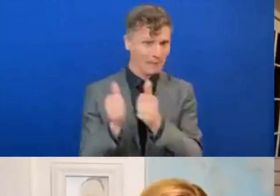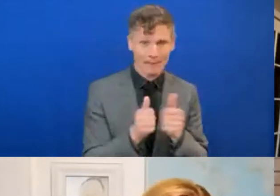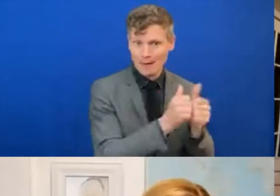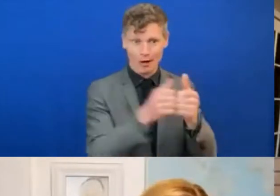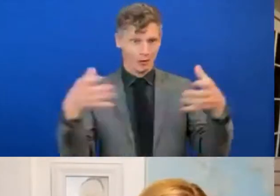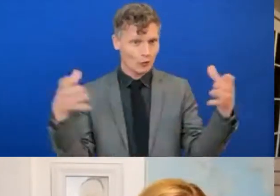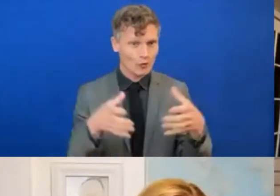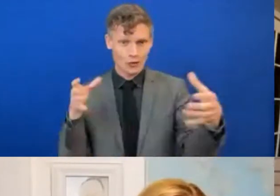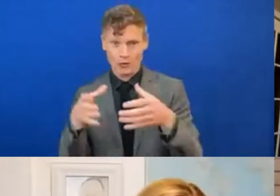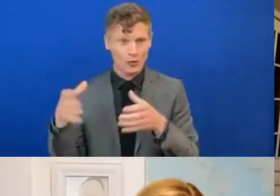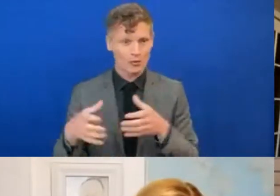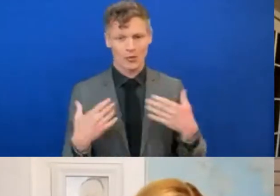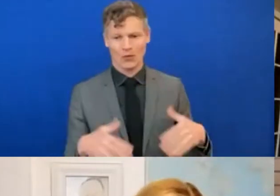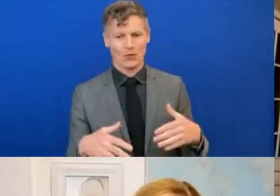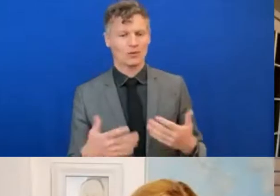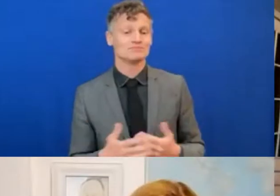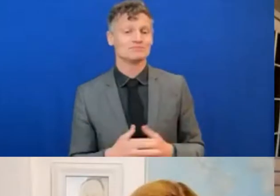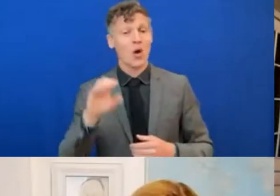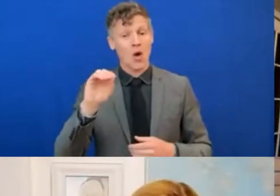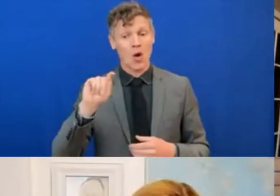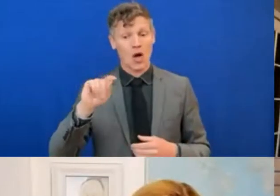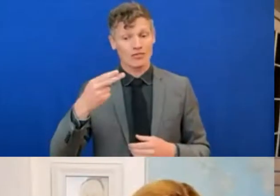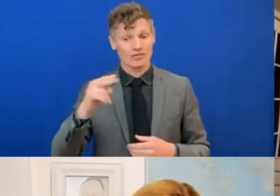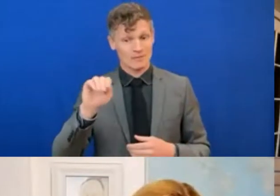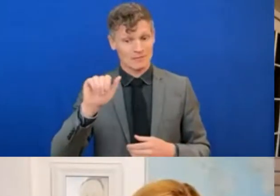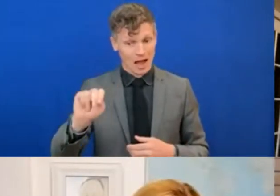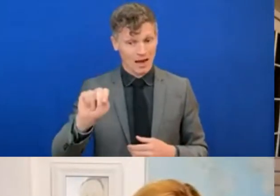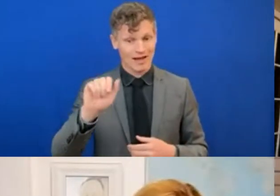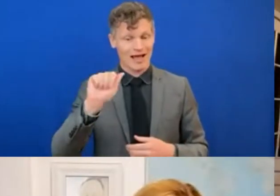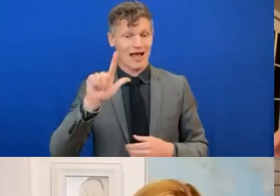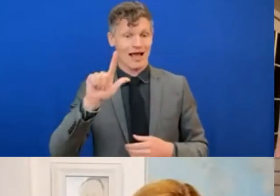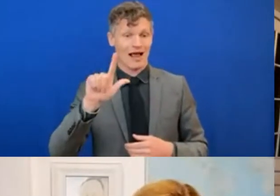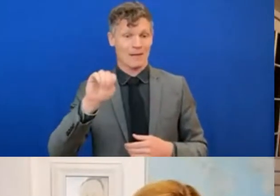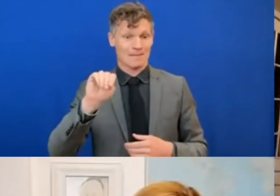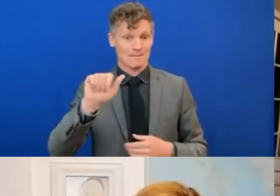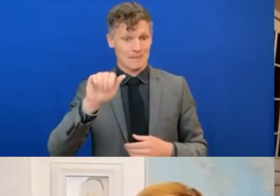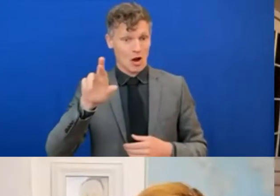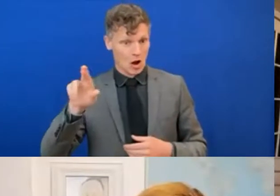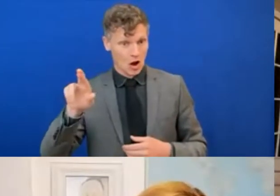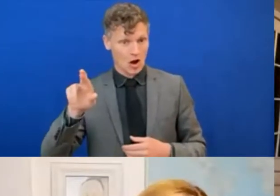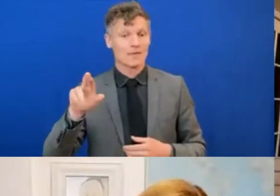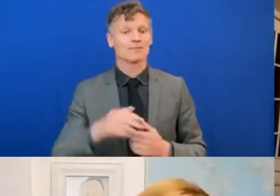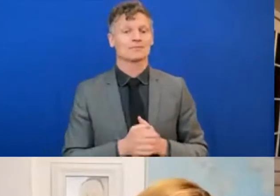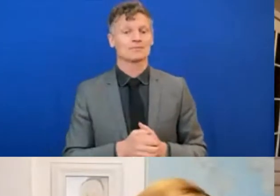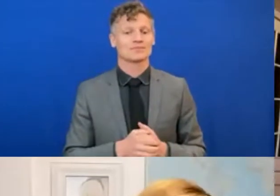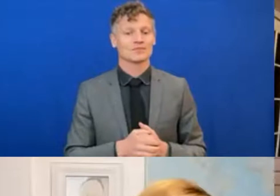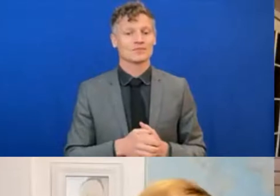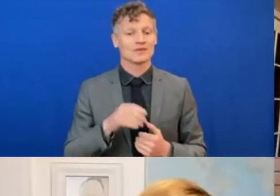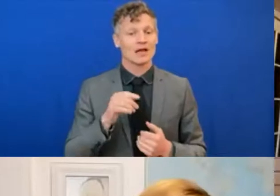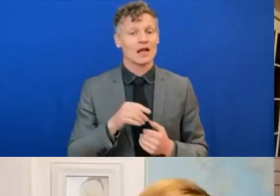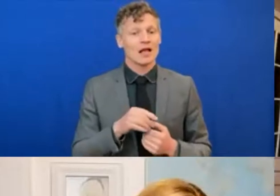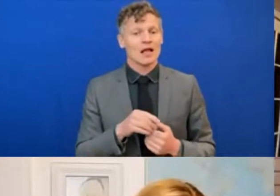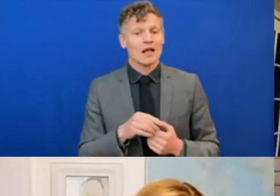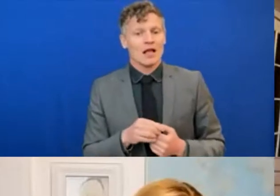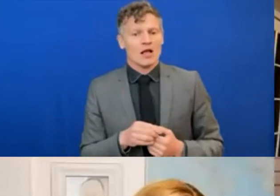Atman Almar from the MISC Foundation, tell us from your perspective, what is the importance of